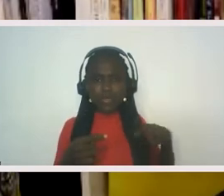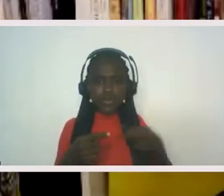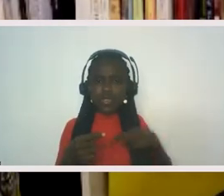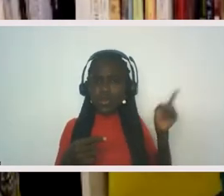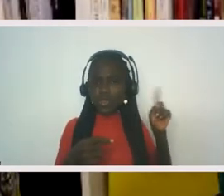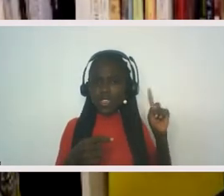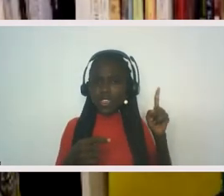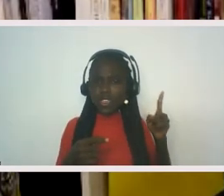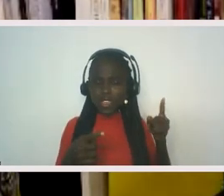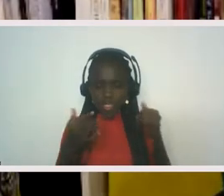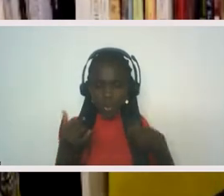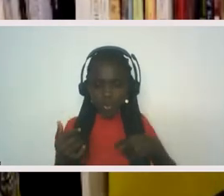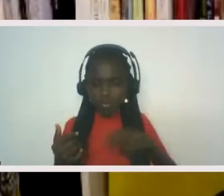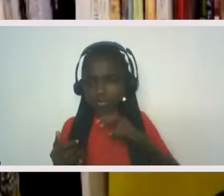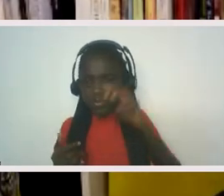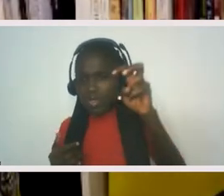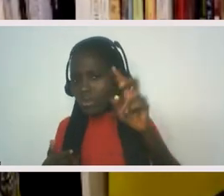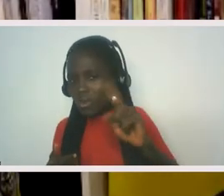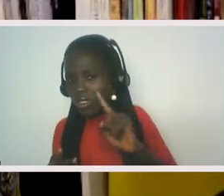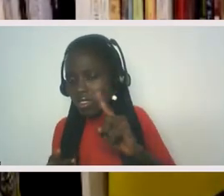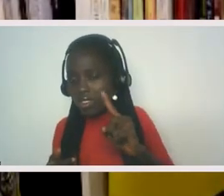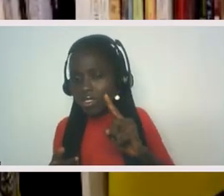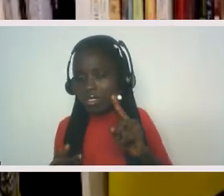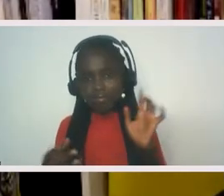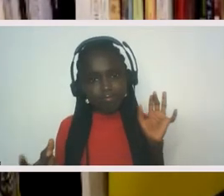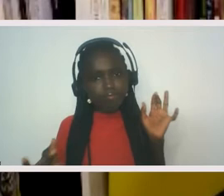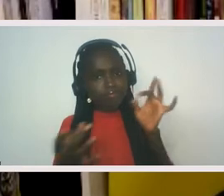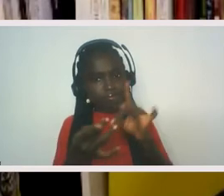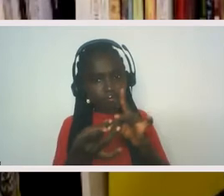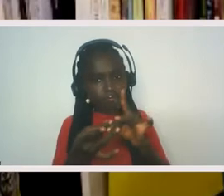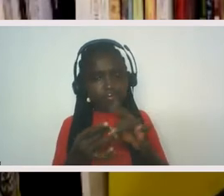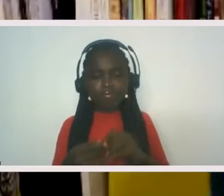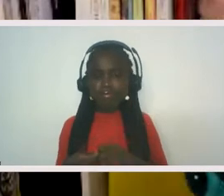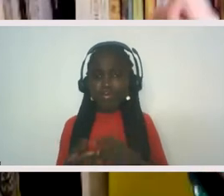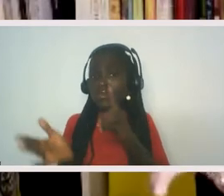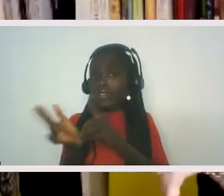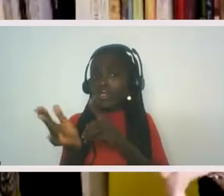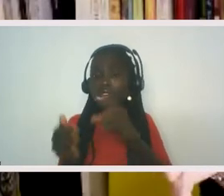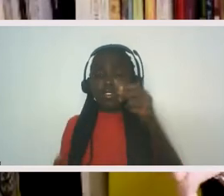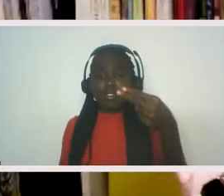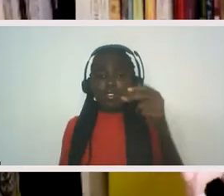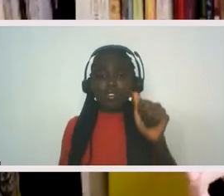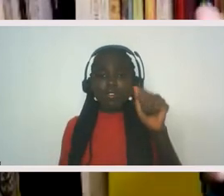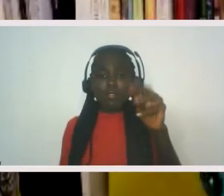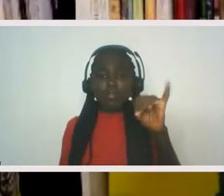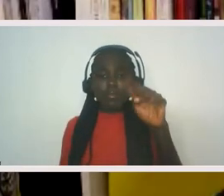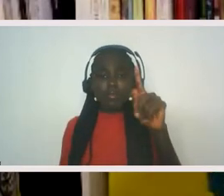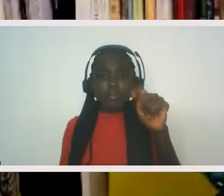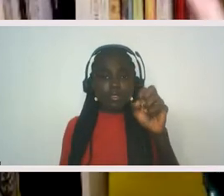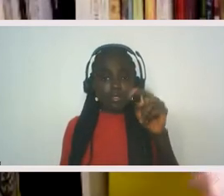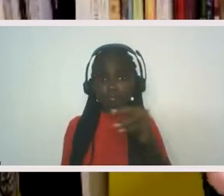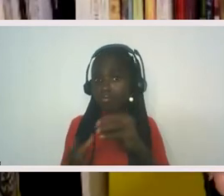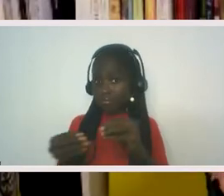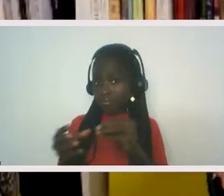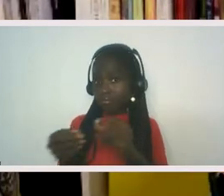without, and to, and I love what you said, Dr. Hamilton, because it is about the humanization. It is about